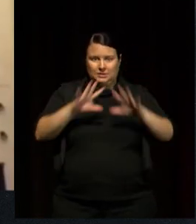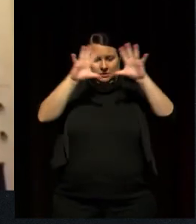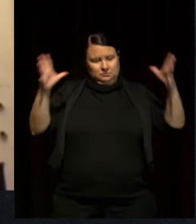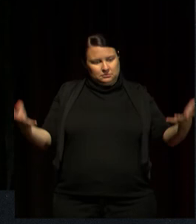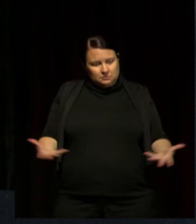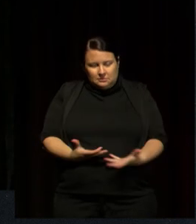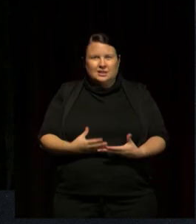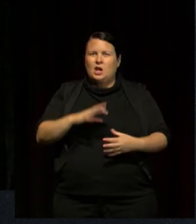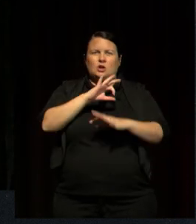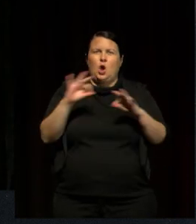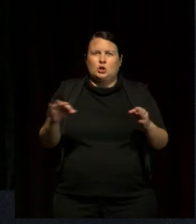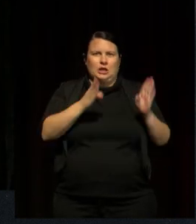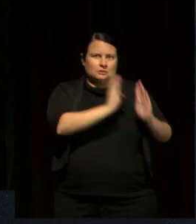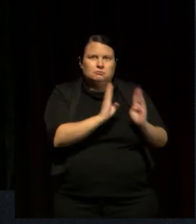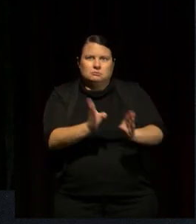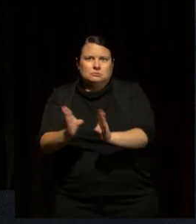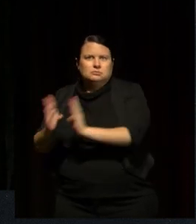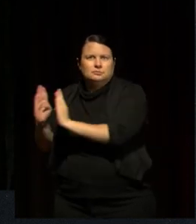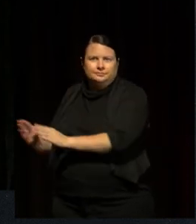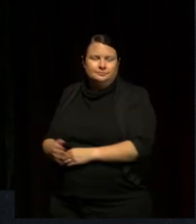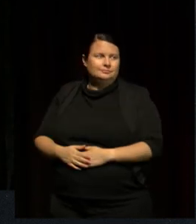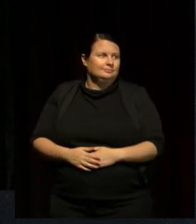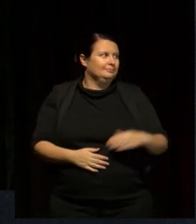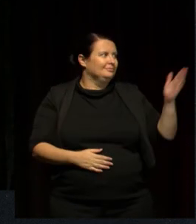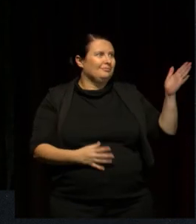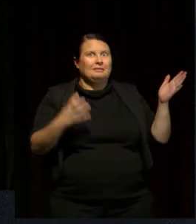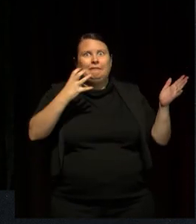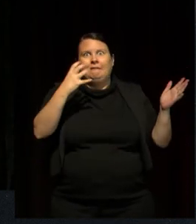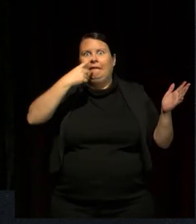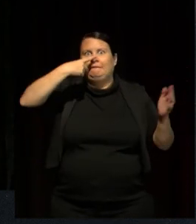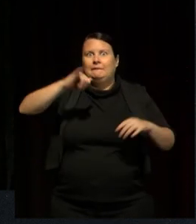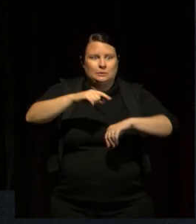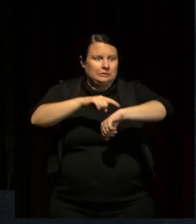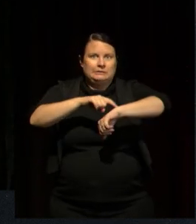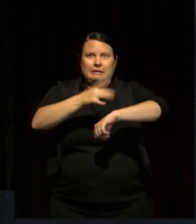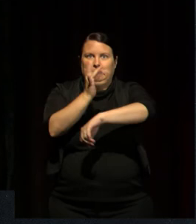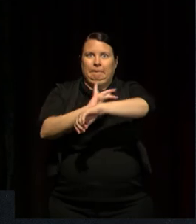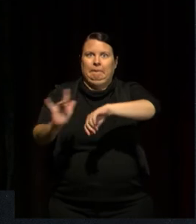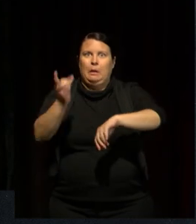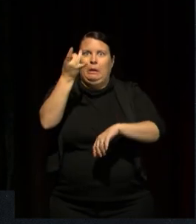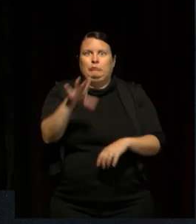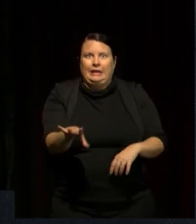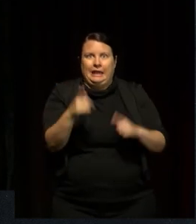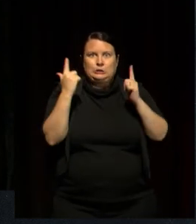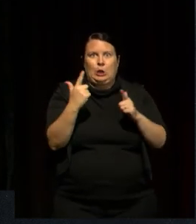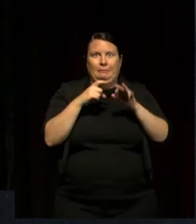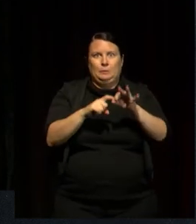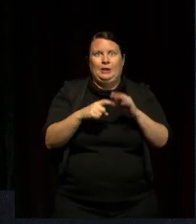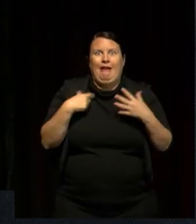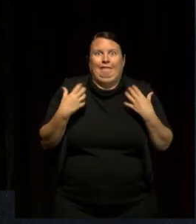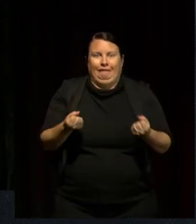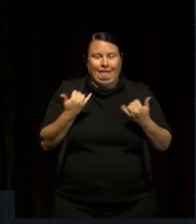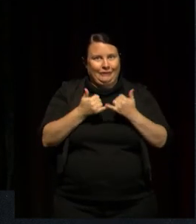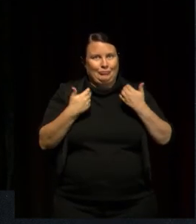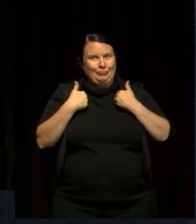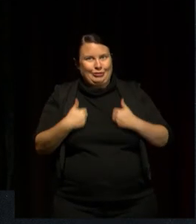So, unfortunately, we're running out of time, and I want to, because there's so many things to follow up here, it's a very rich conversation,